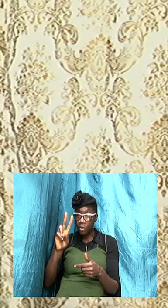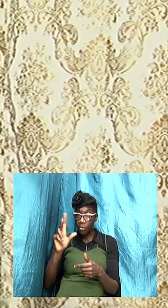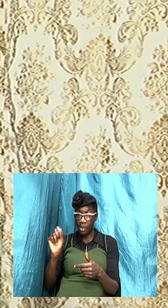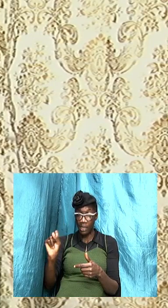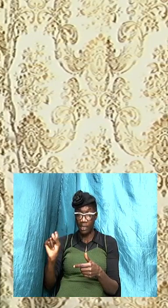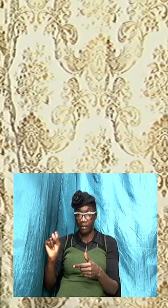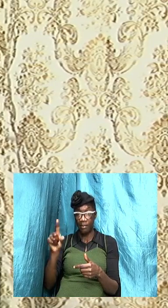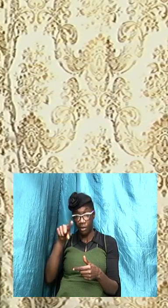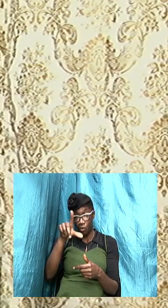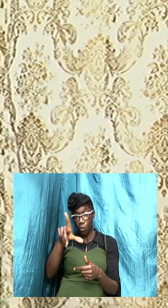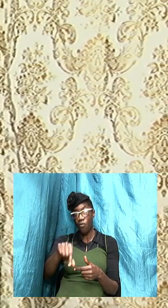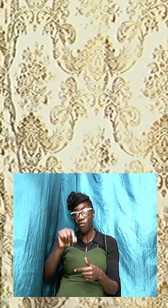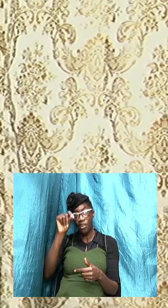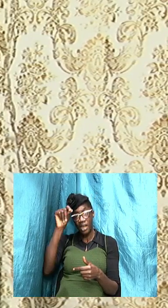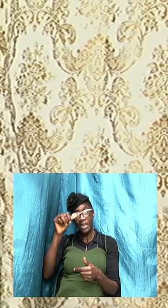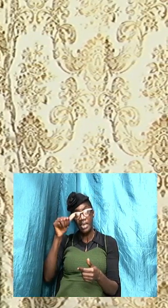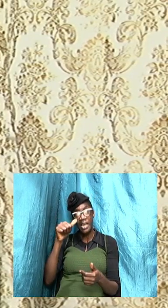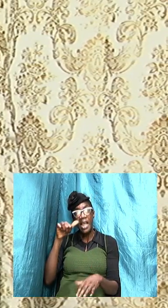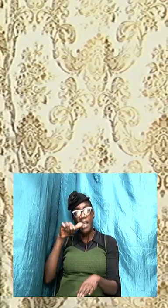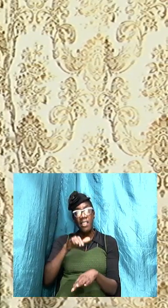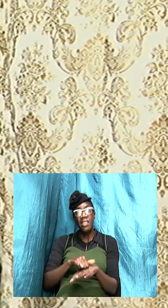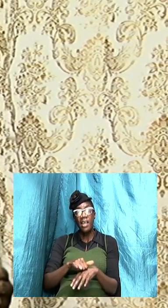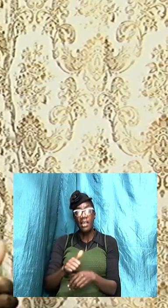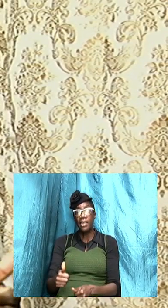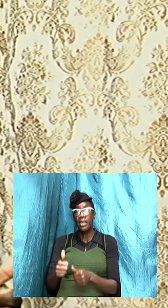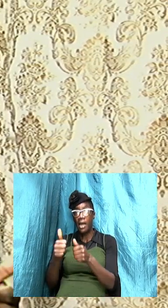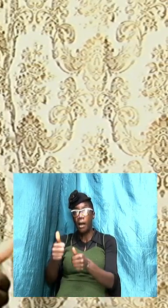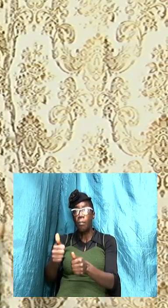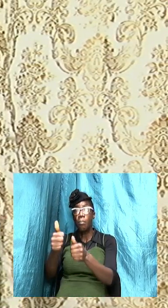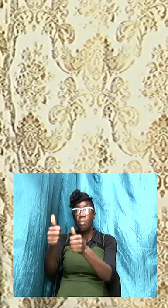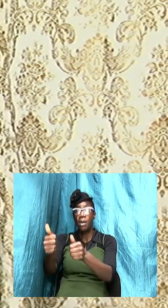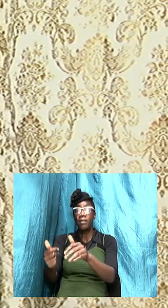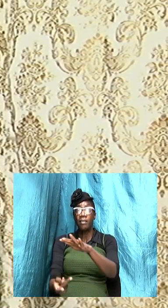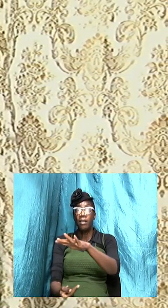that the apostle Paul mentioned